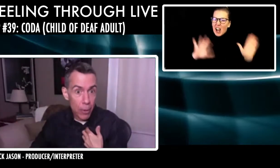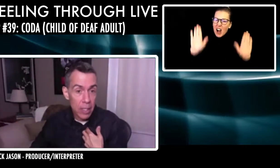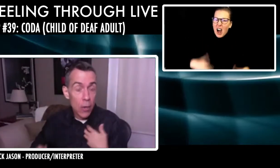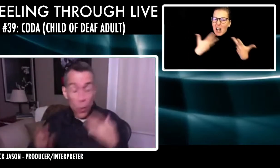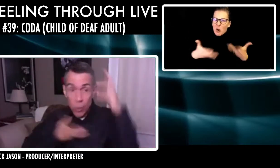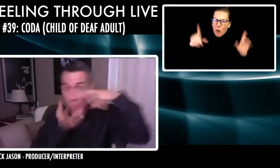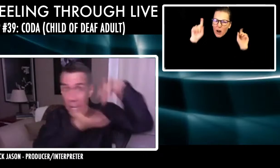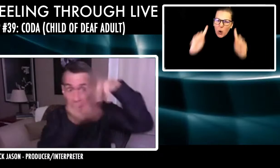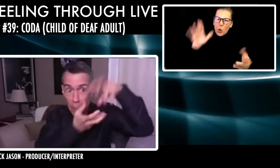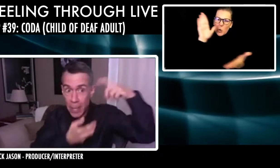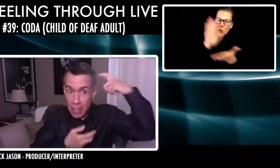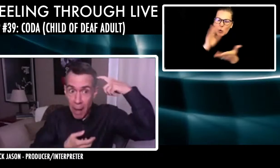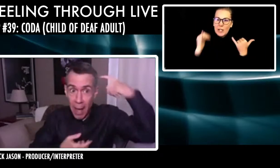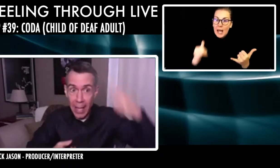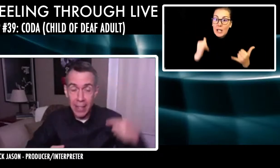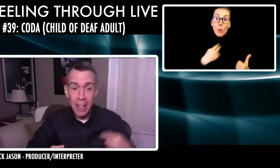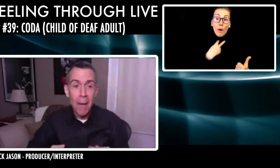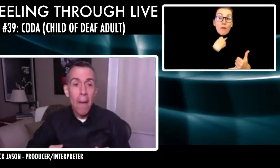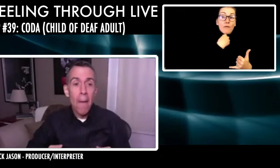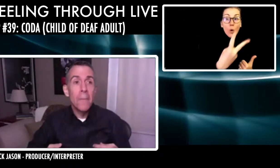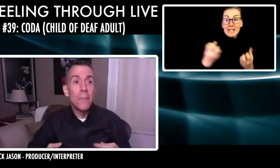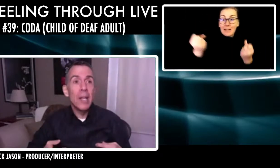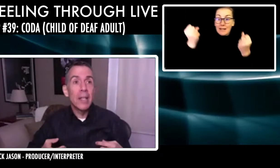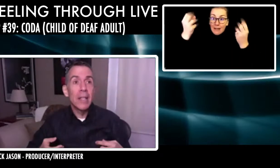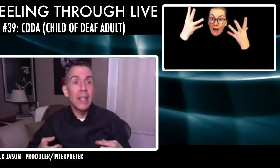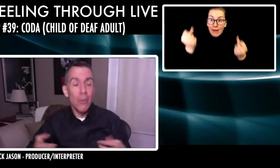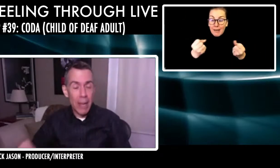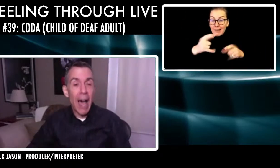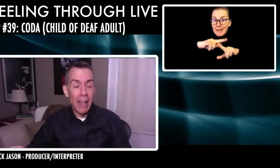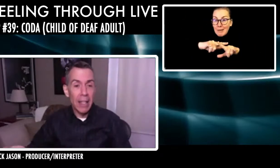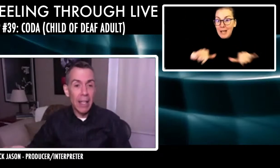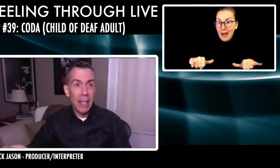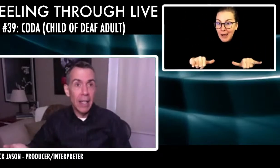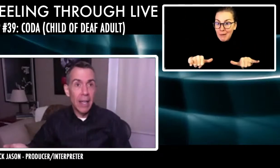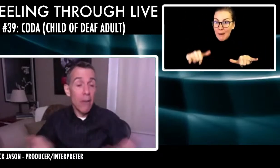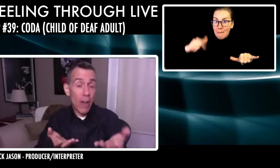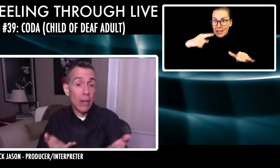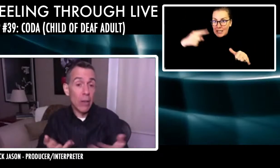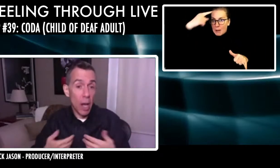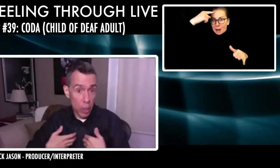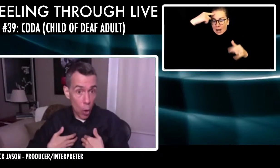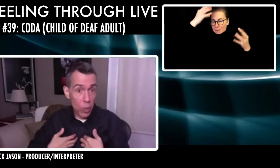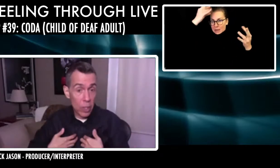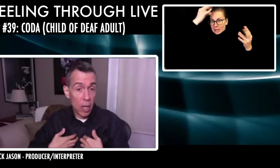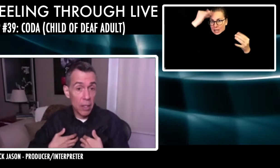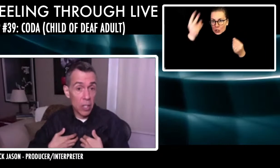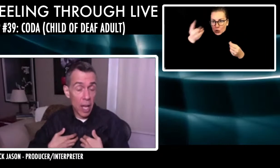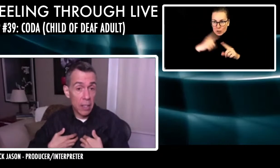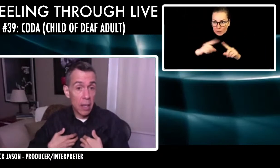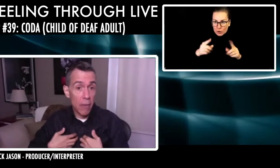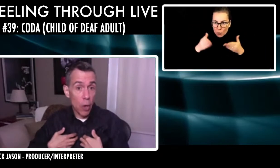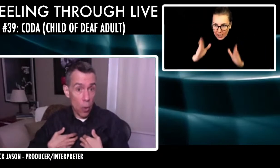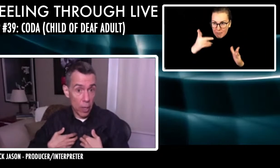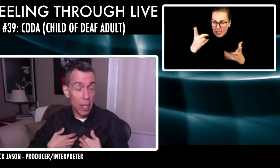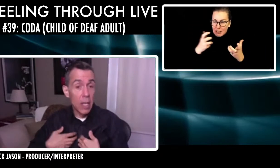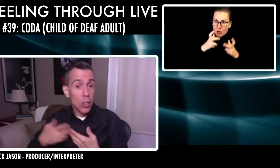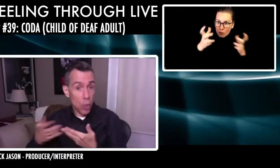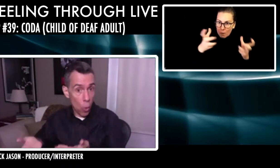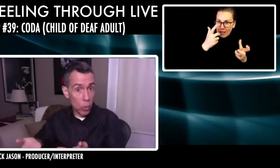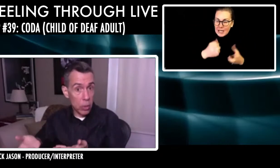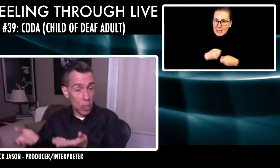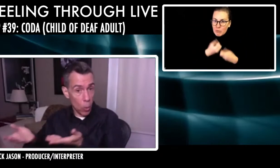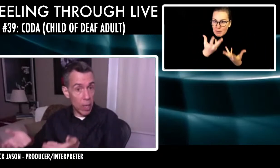hearing person who's mixed up in his mind. But in reality, and in fact, the Codas on the set of Coda